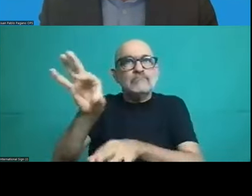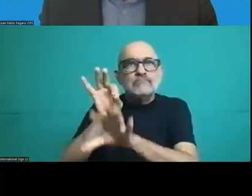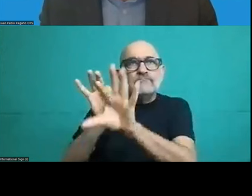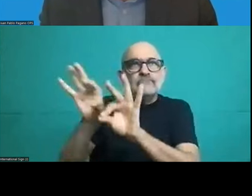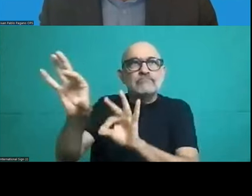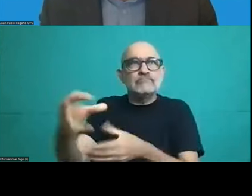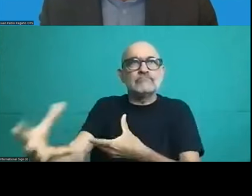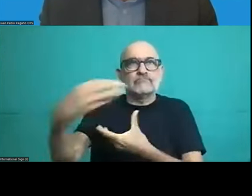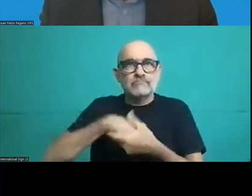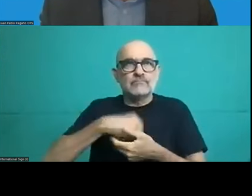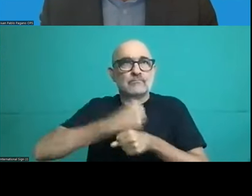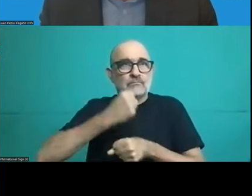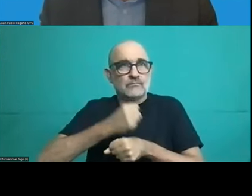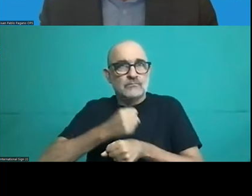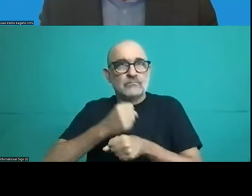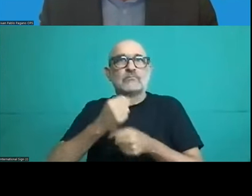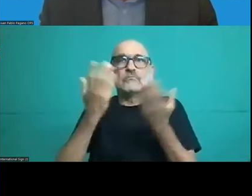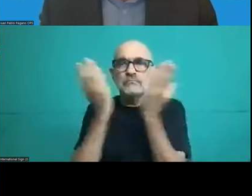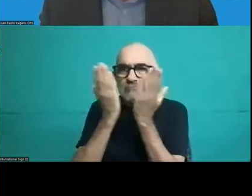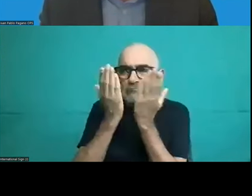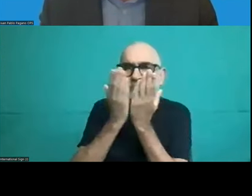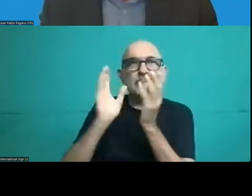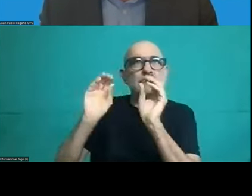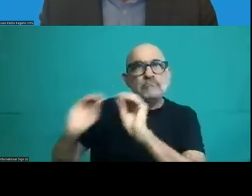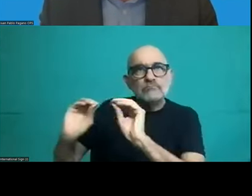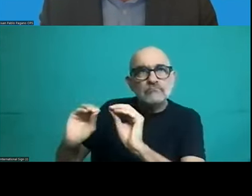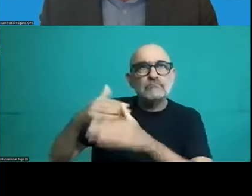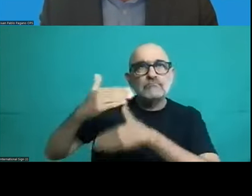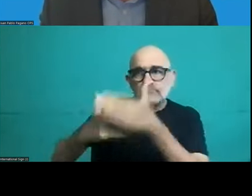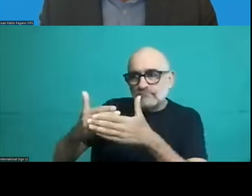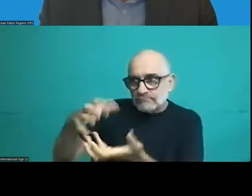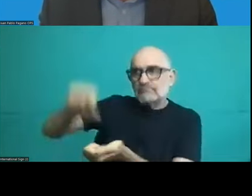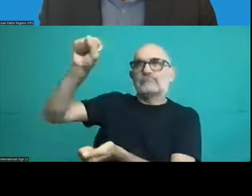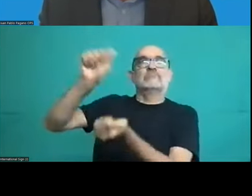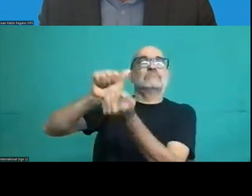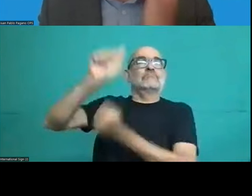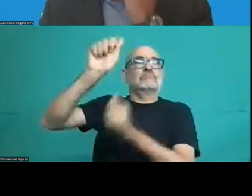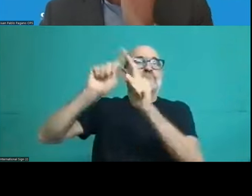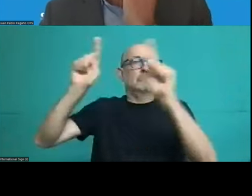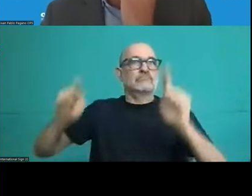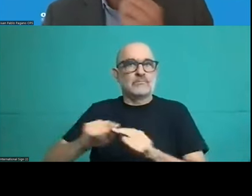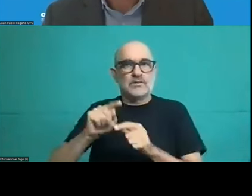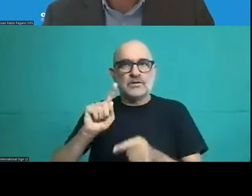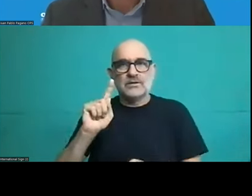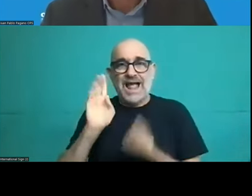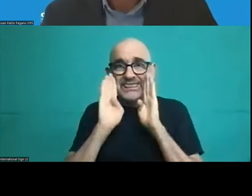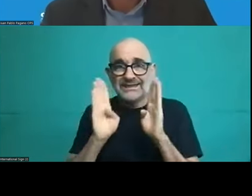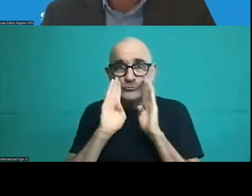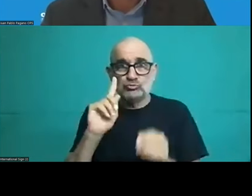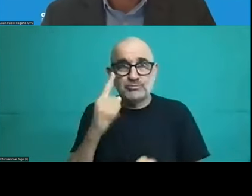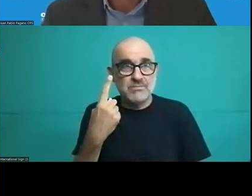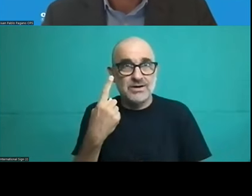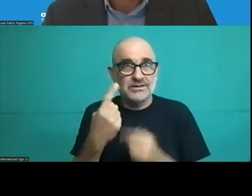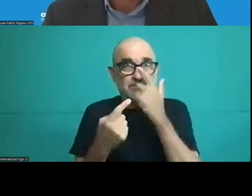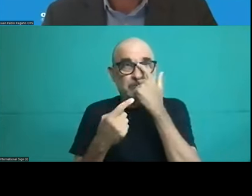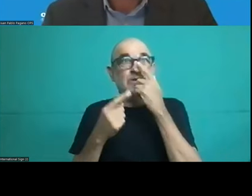would start start preparing for certification we also have a special certification in terms of uh